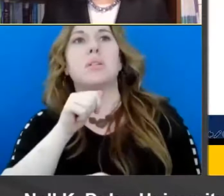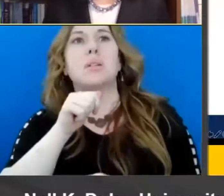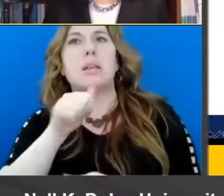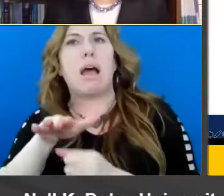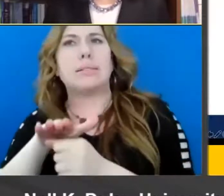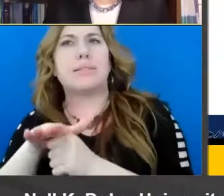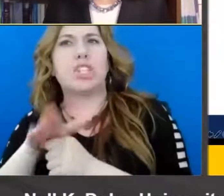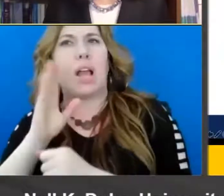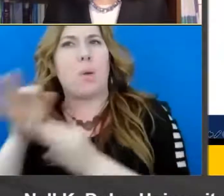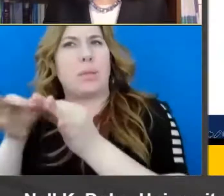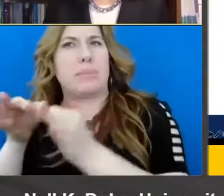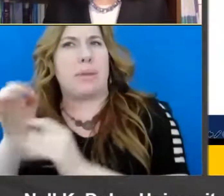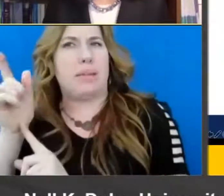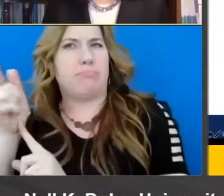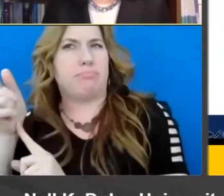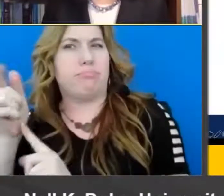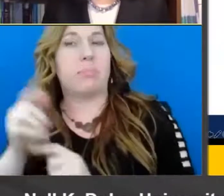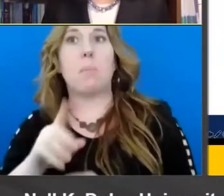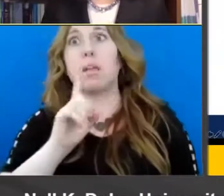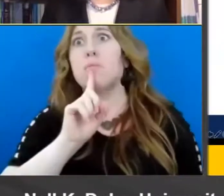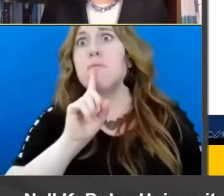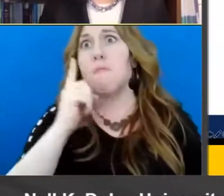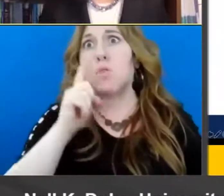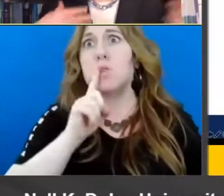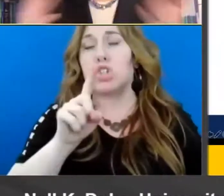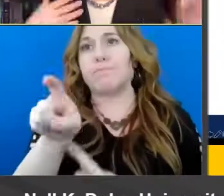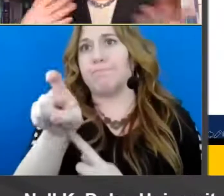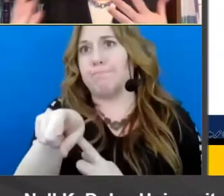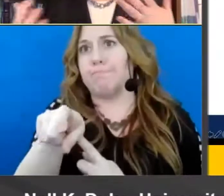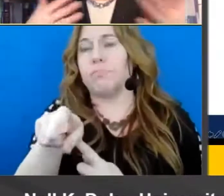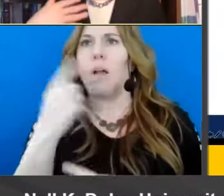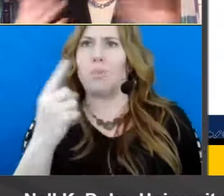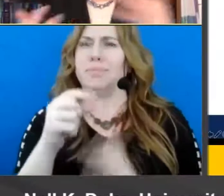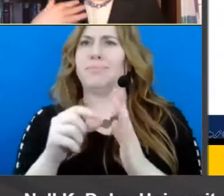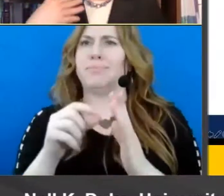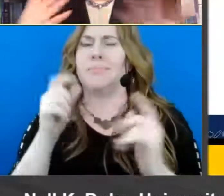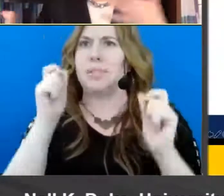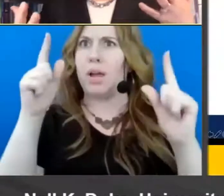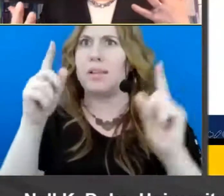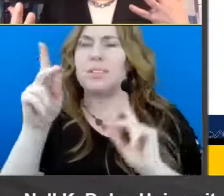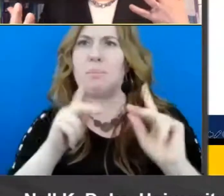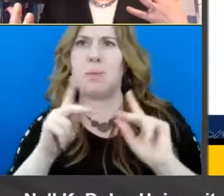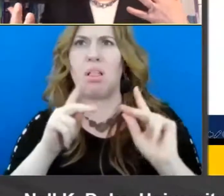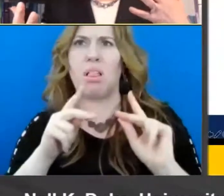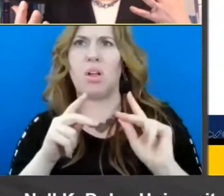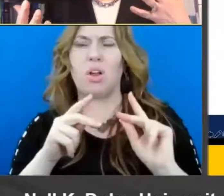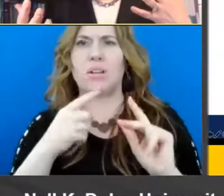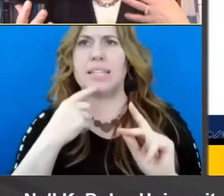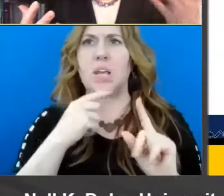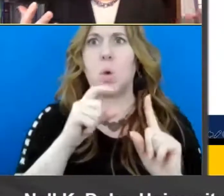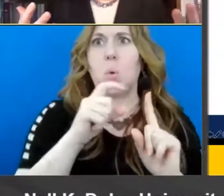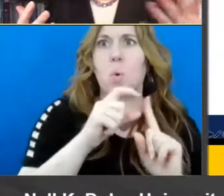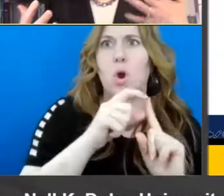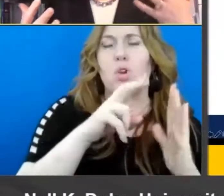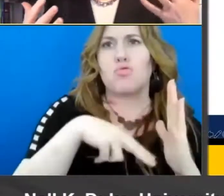little bit but absolutely necessary so it's always striking to me when people are pitting word reading instruction or